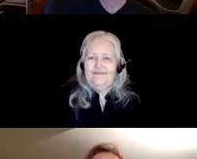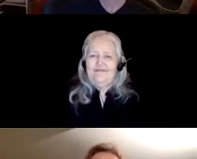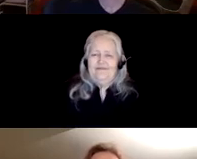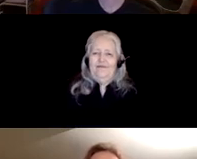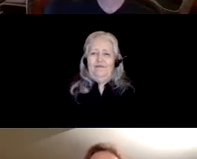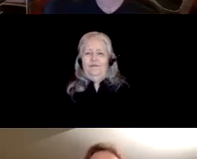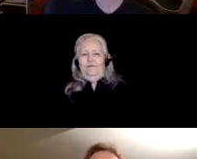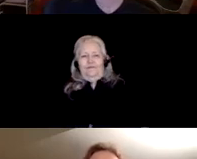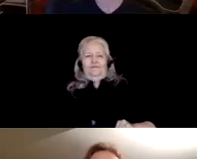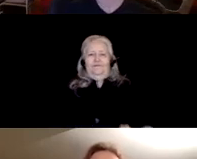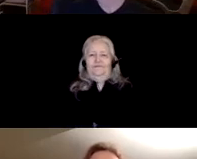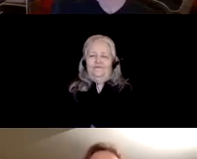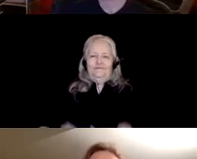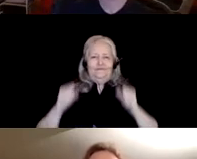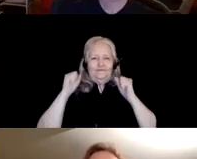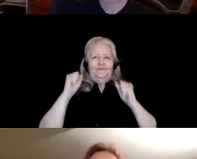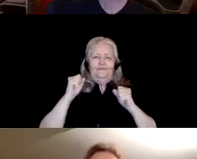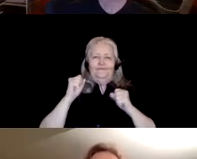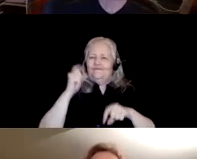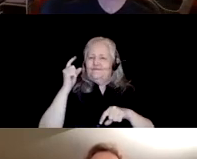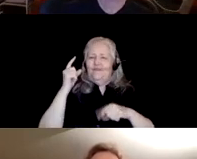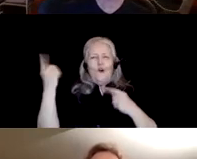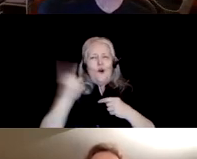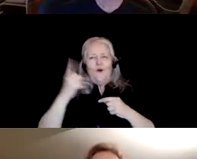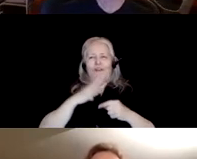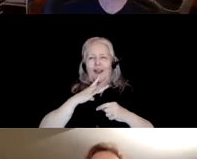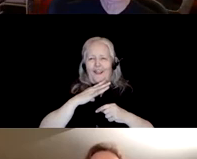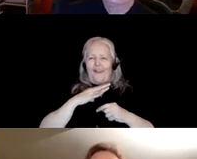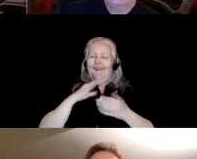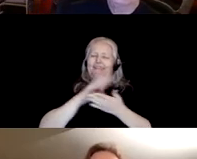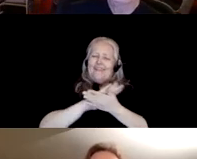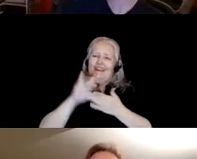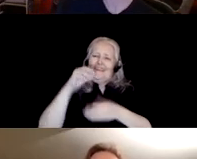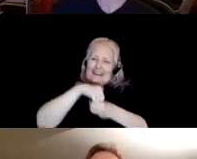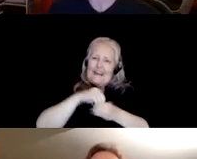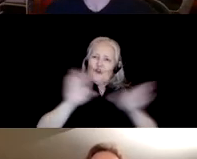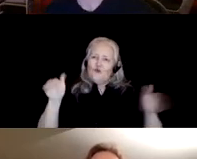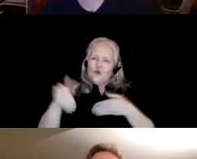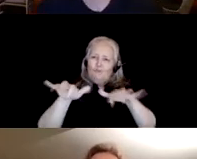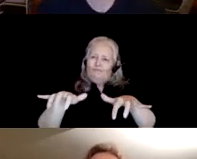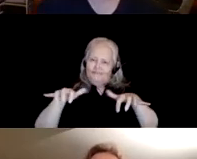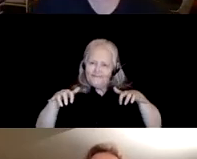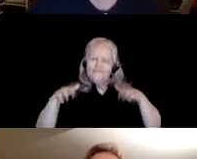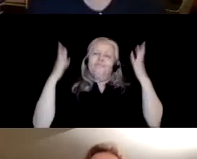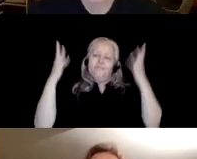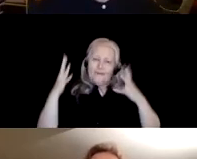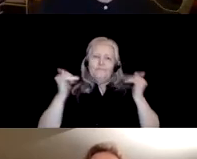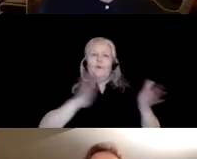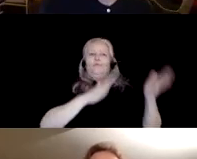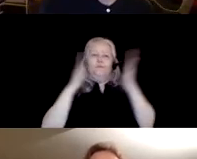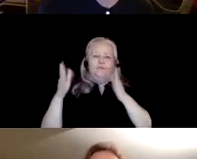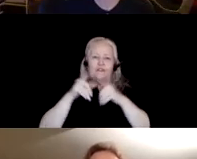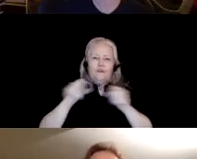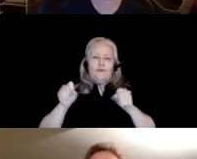Can't beat a room full of people though, let's face it. Okay. The Linguistics, Language